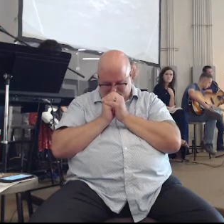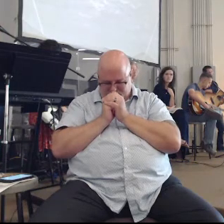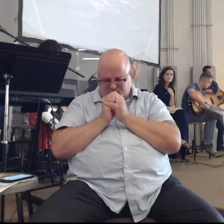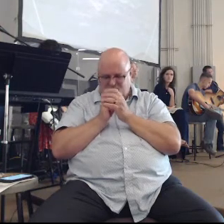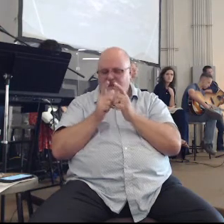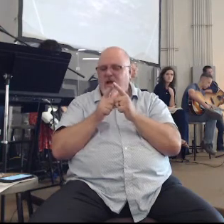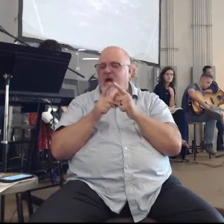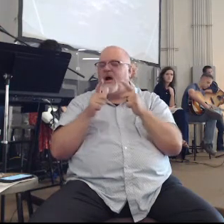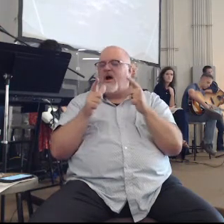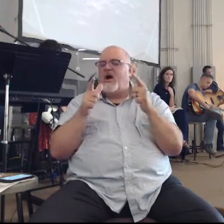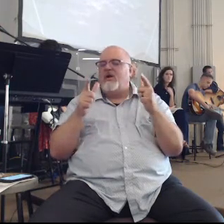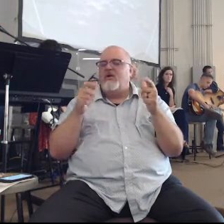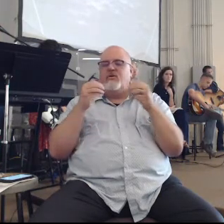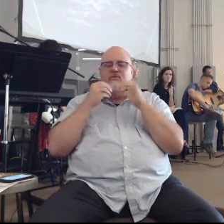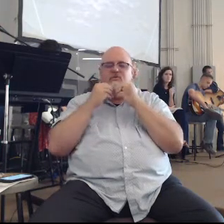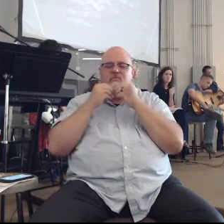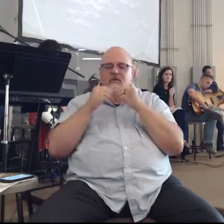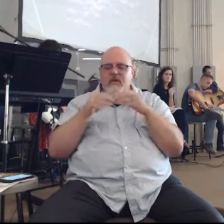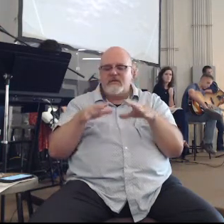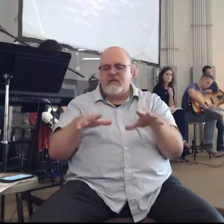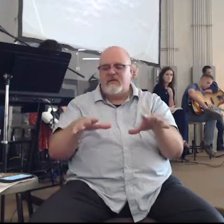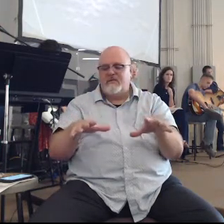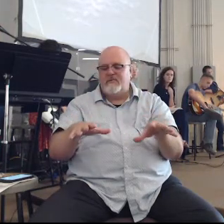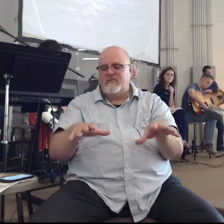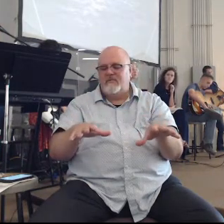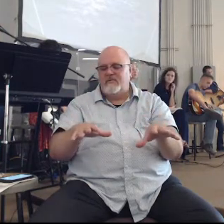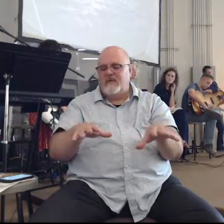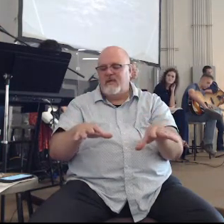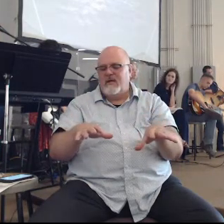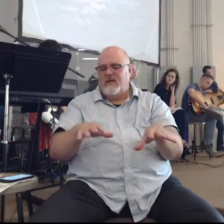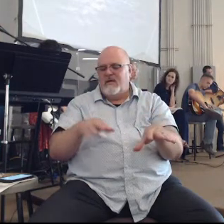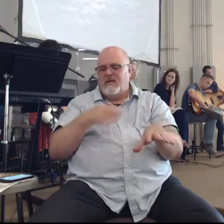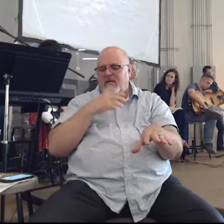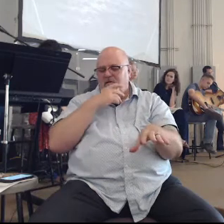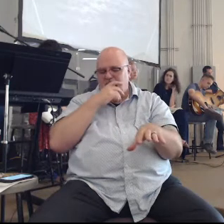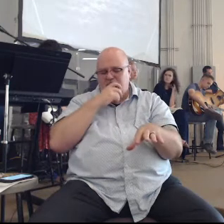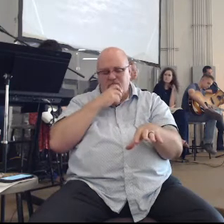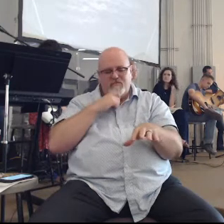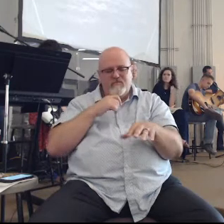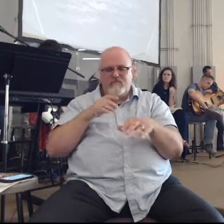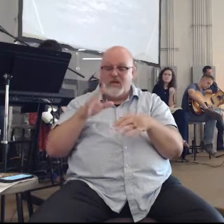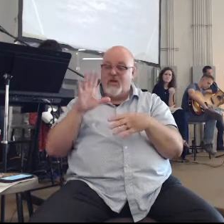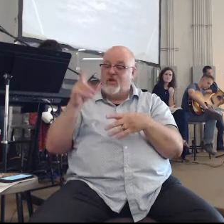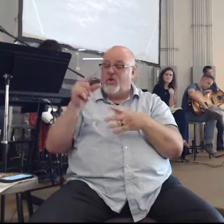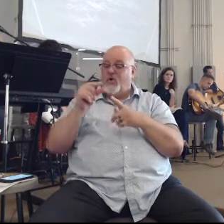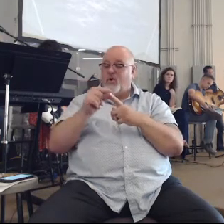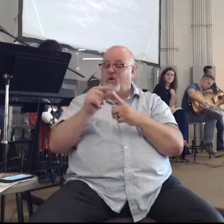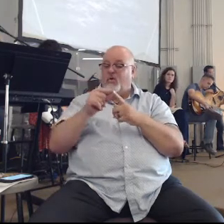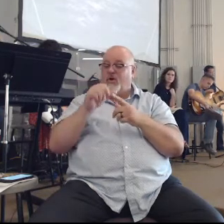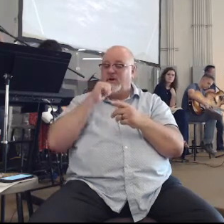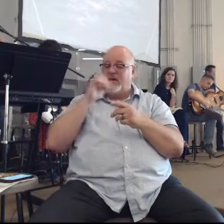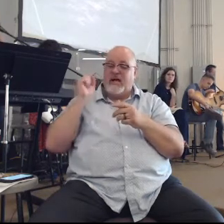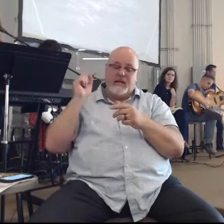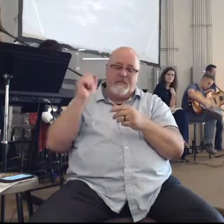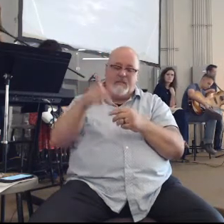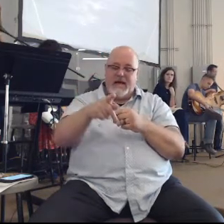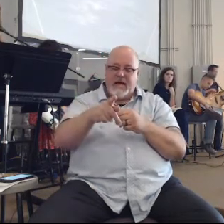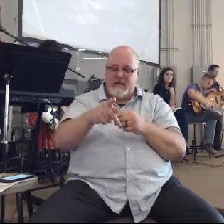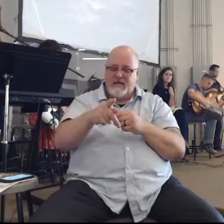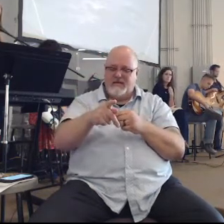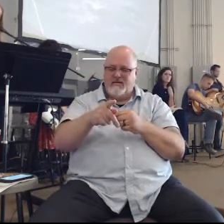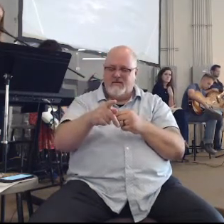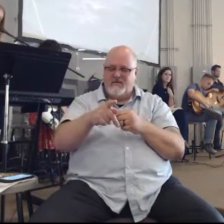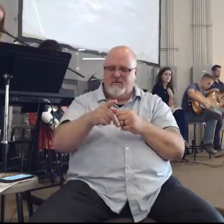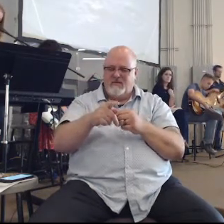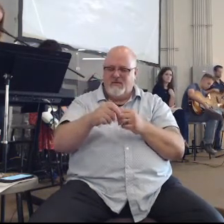huge blessing in that work, that it would not return void as your word does not return void, but that it